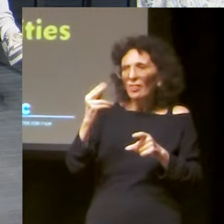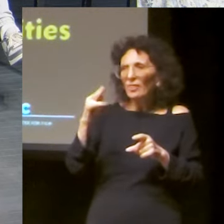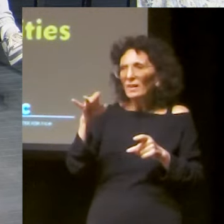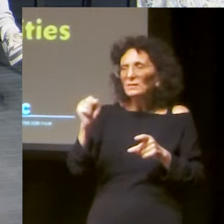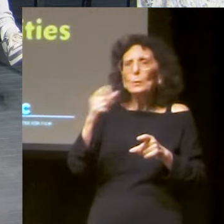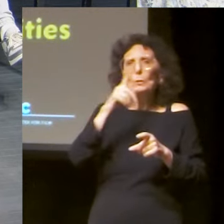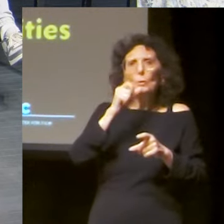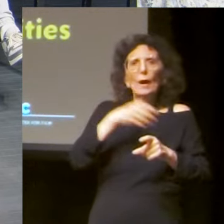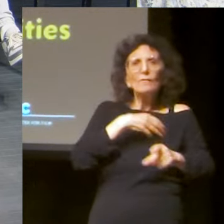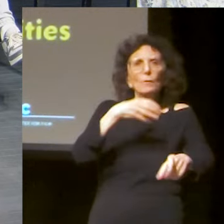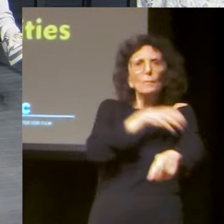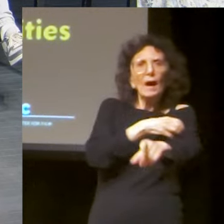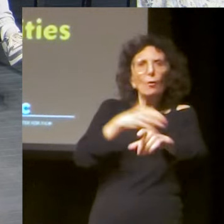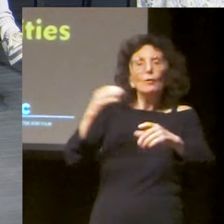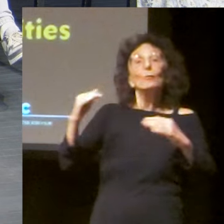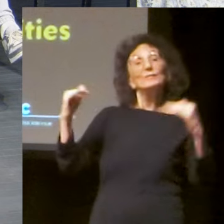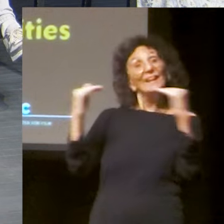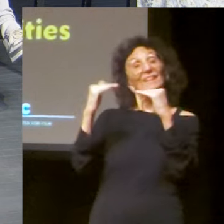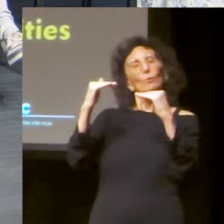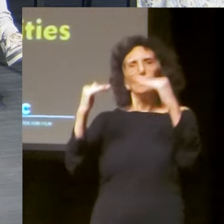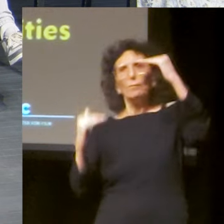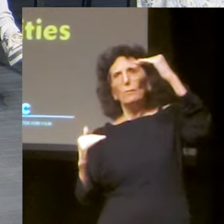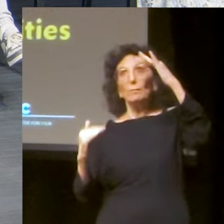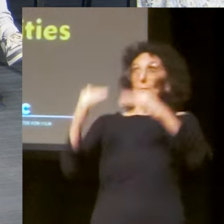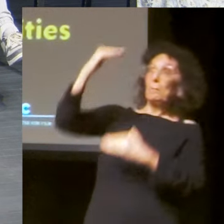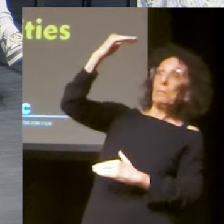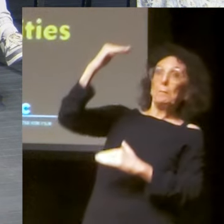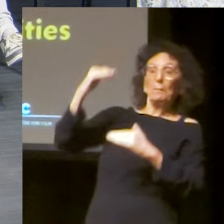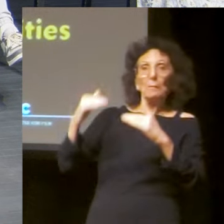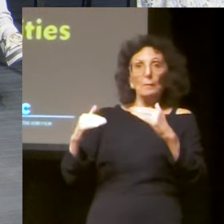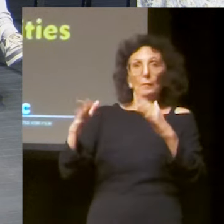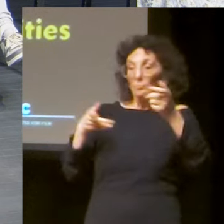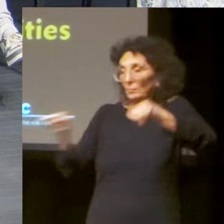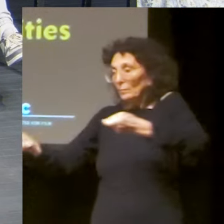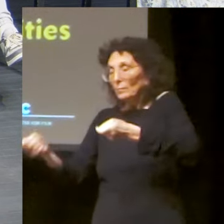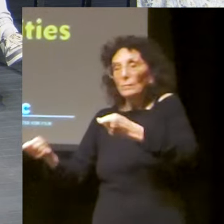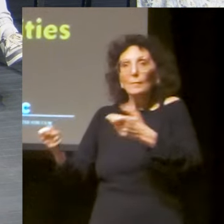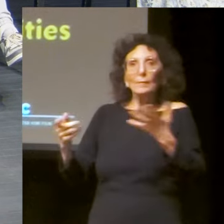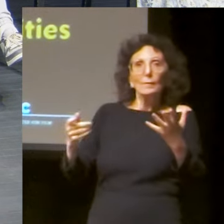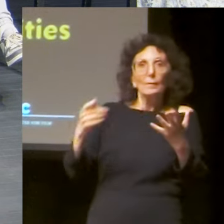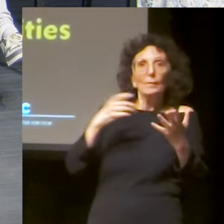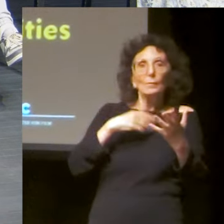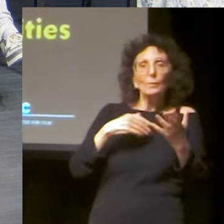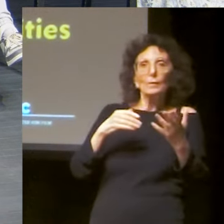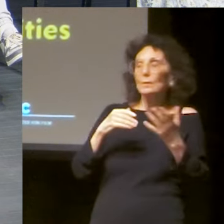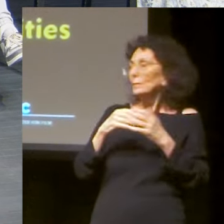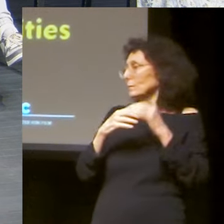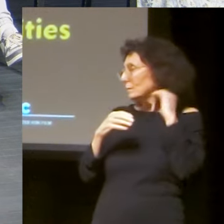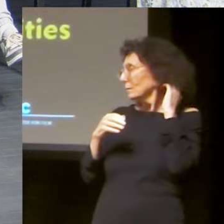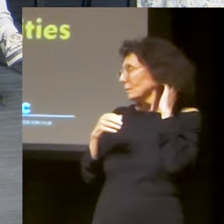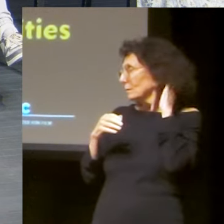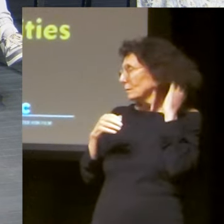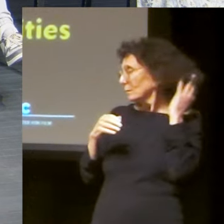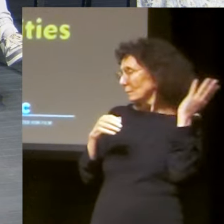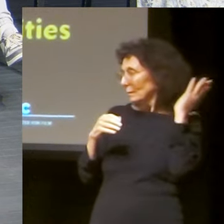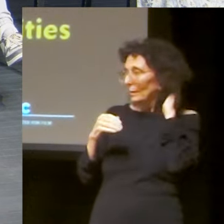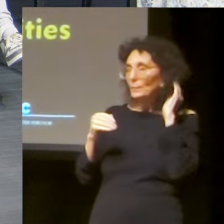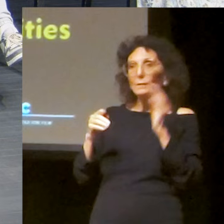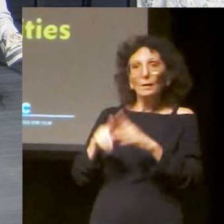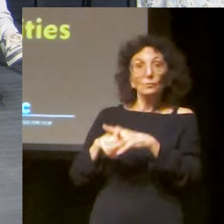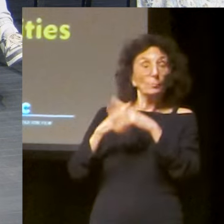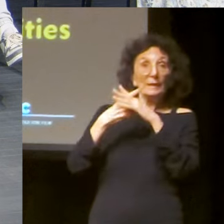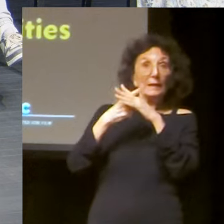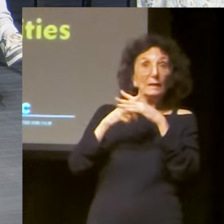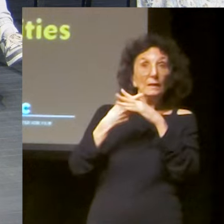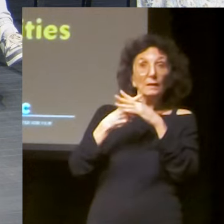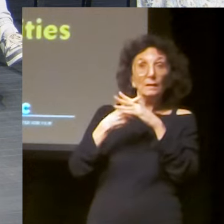were so, so many ethical questions that, that came up along the way, um, around power and the power dynamics of the